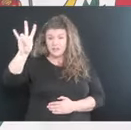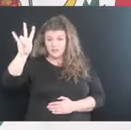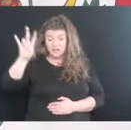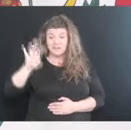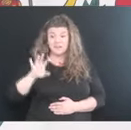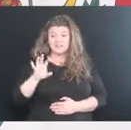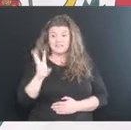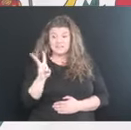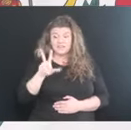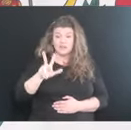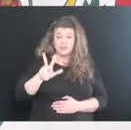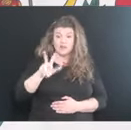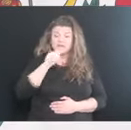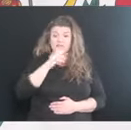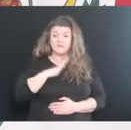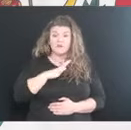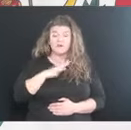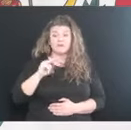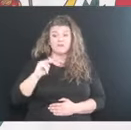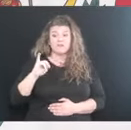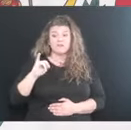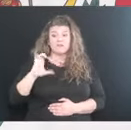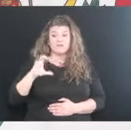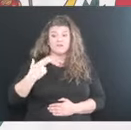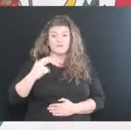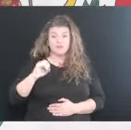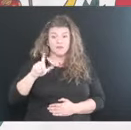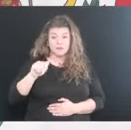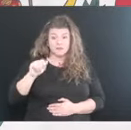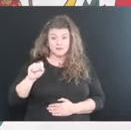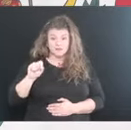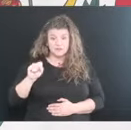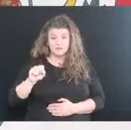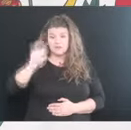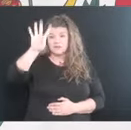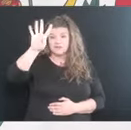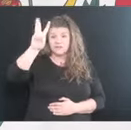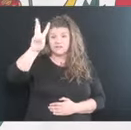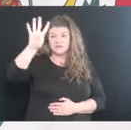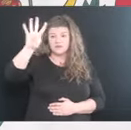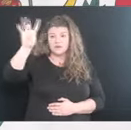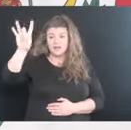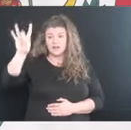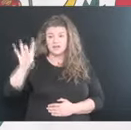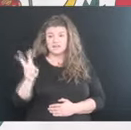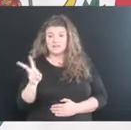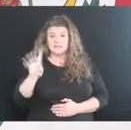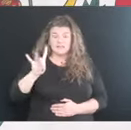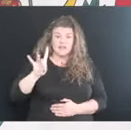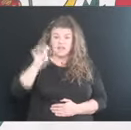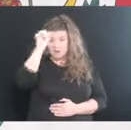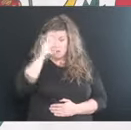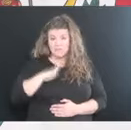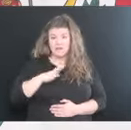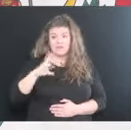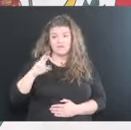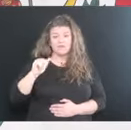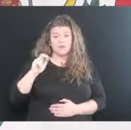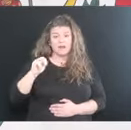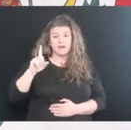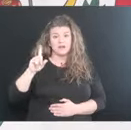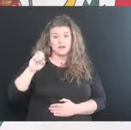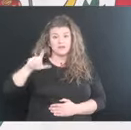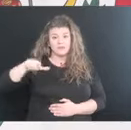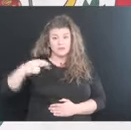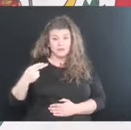death of a 63-year-old female from Nicholas County, the 4648th death of a 68-year-old male from Randolph County,